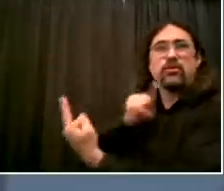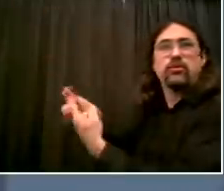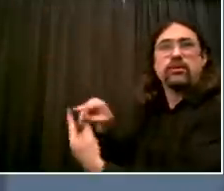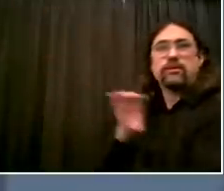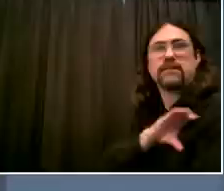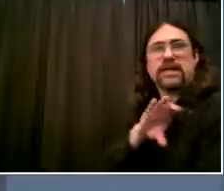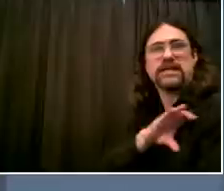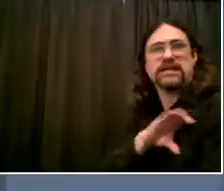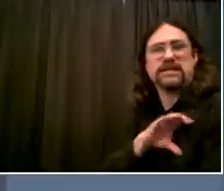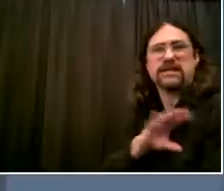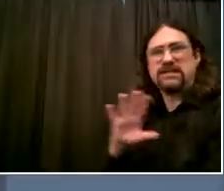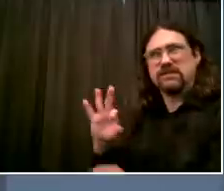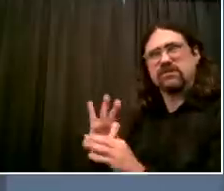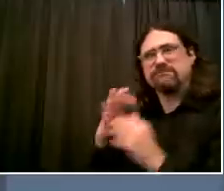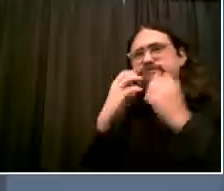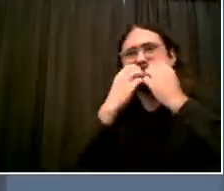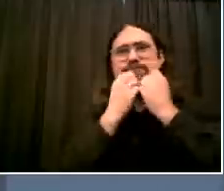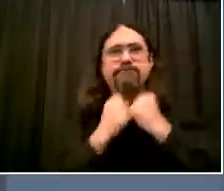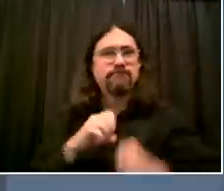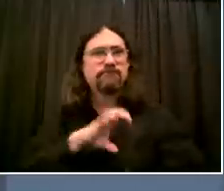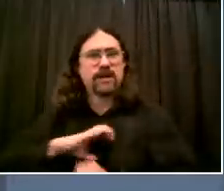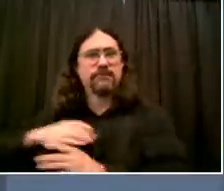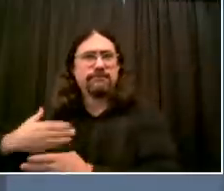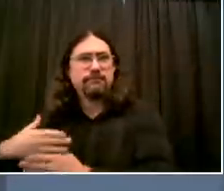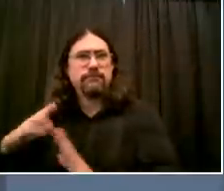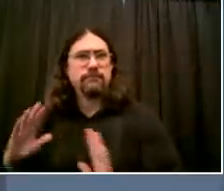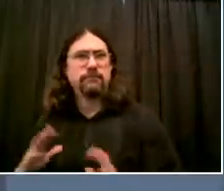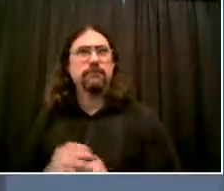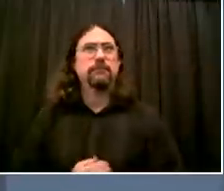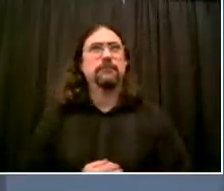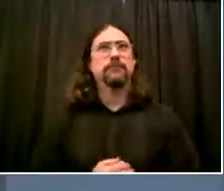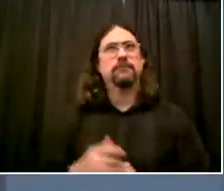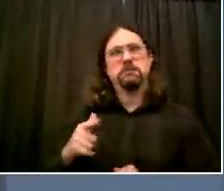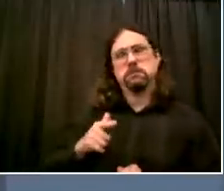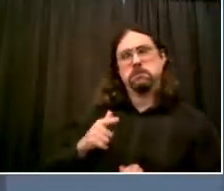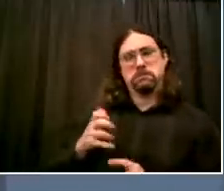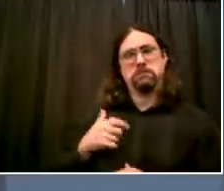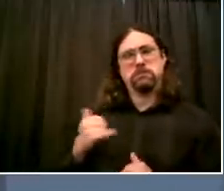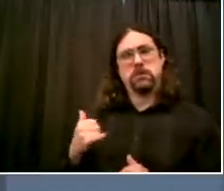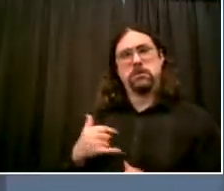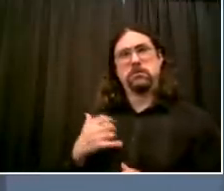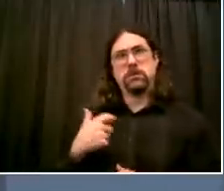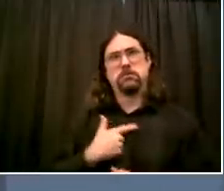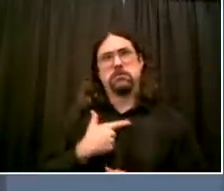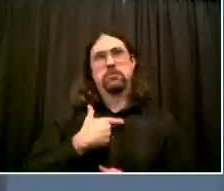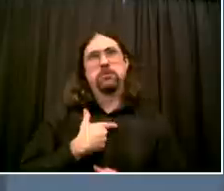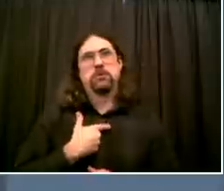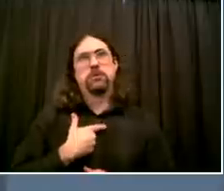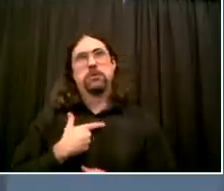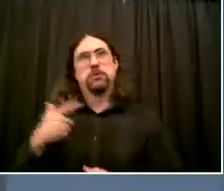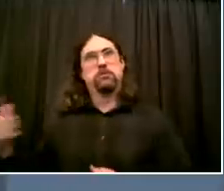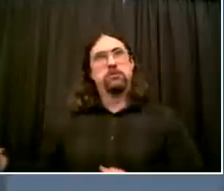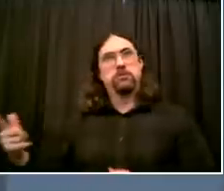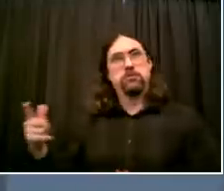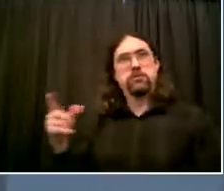close up streets or sidewalks. So I think would be up to the mayor to direct them otherwise.